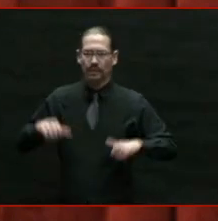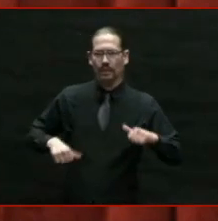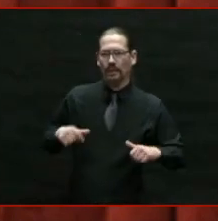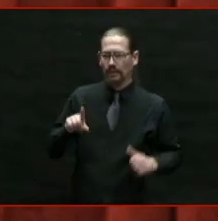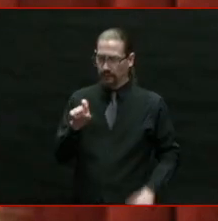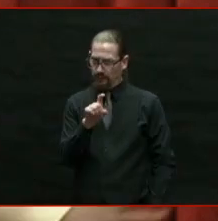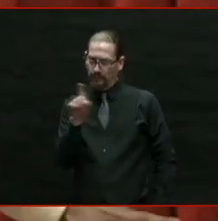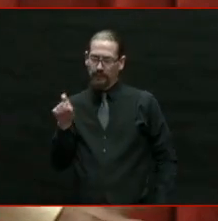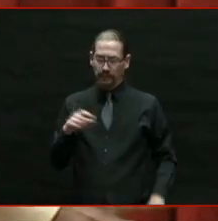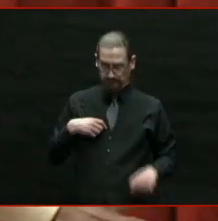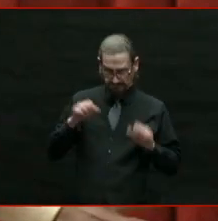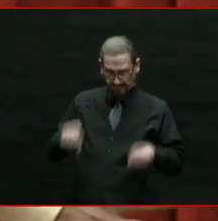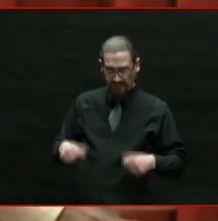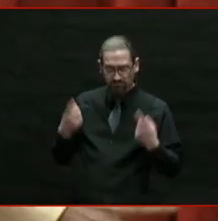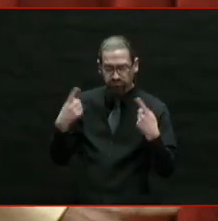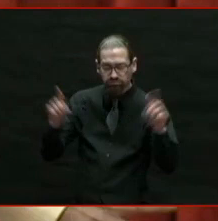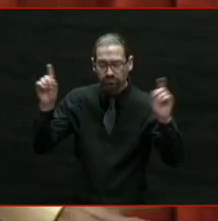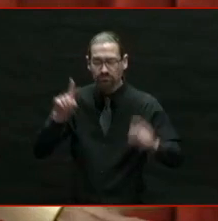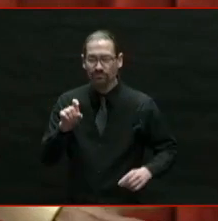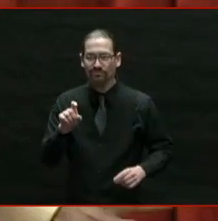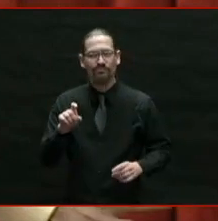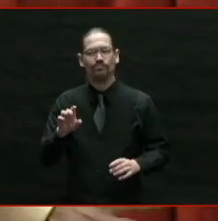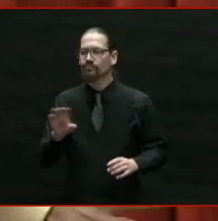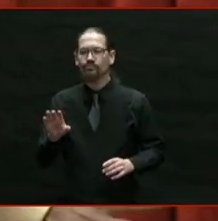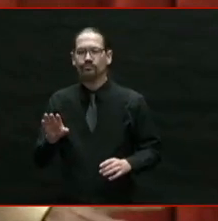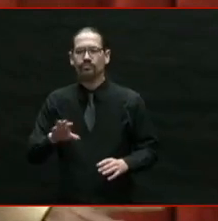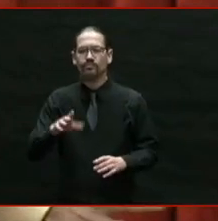I want you to push aside that doubt.